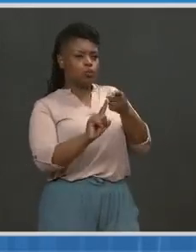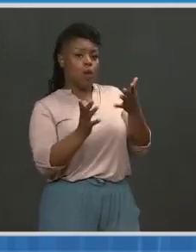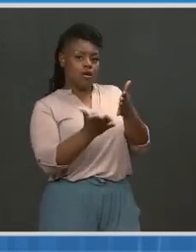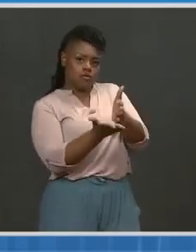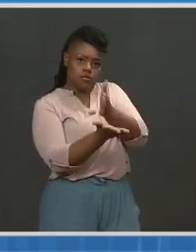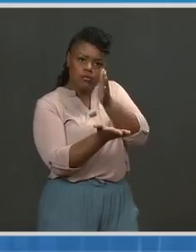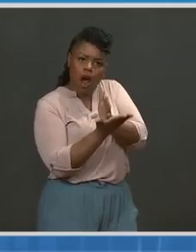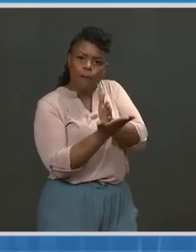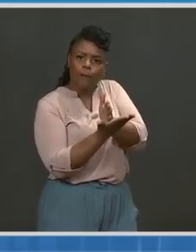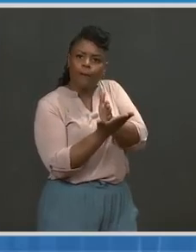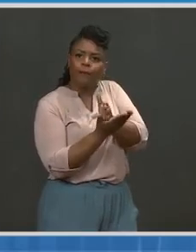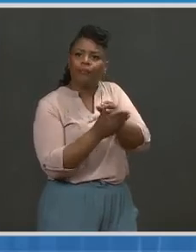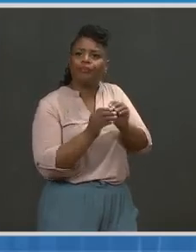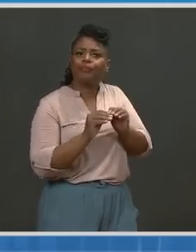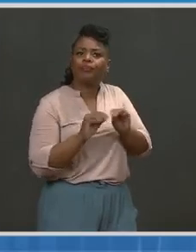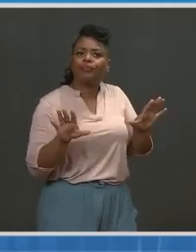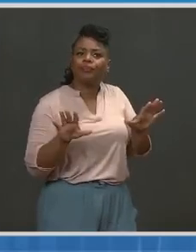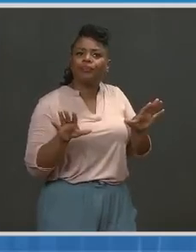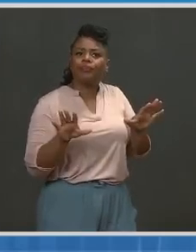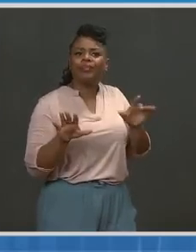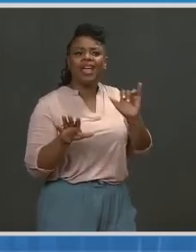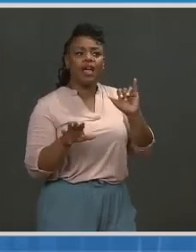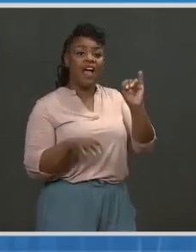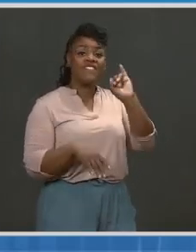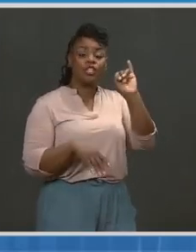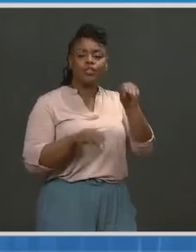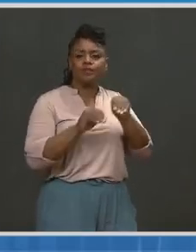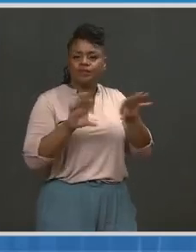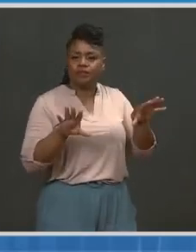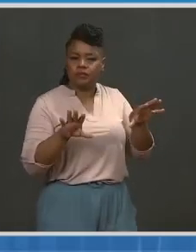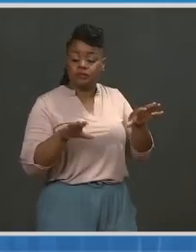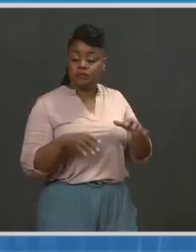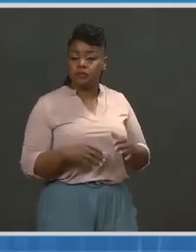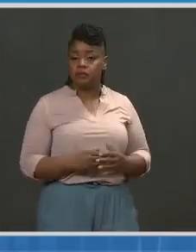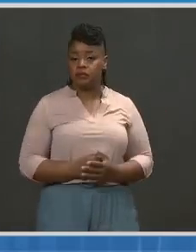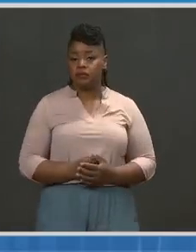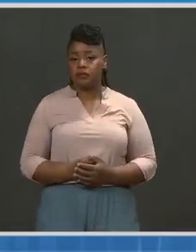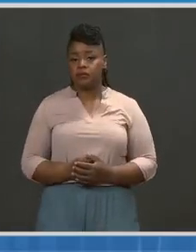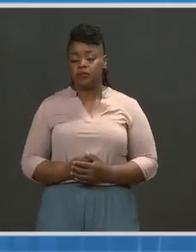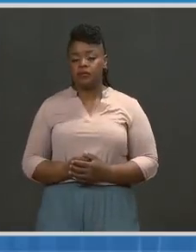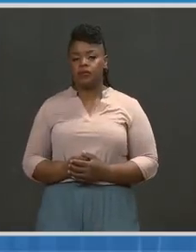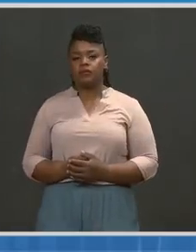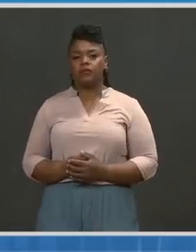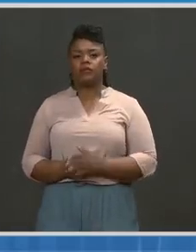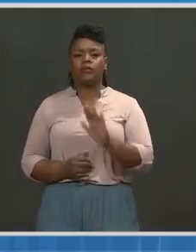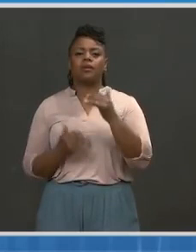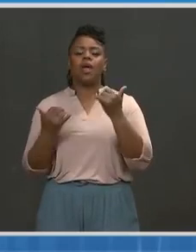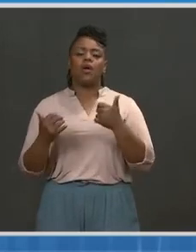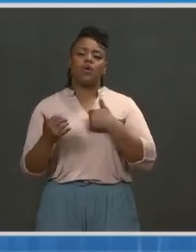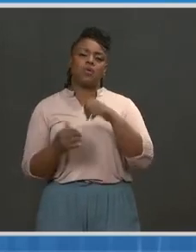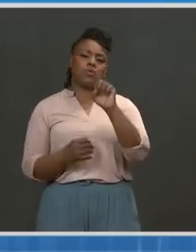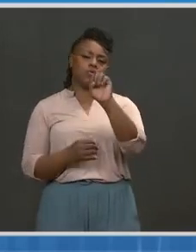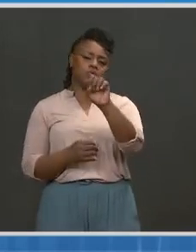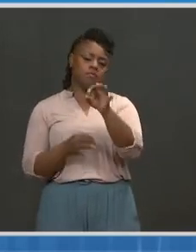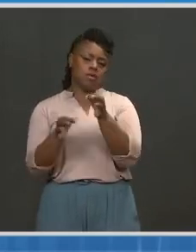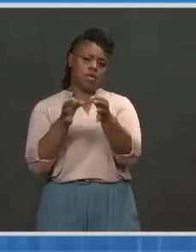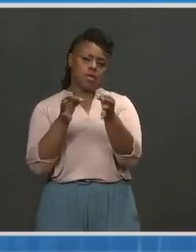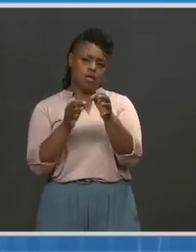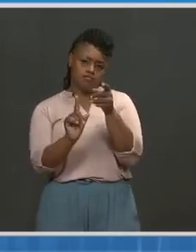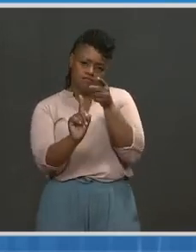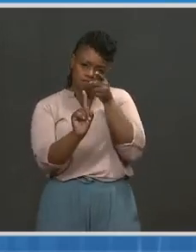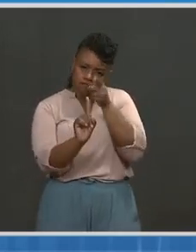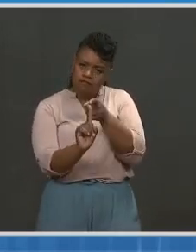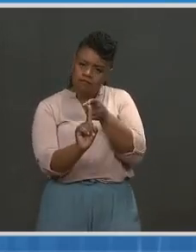effective in preventing infection with SARS-CoV-2. And what I'm going to do over the next couple of minutes